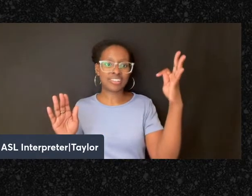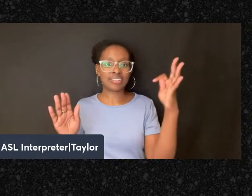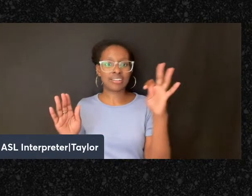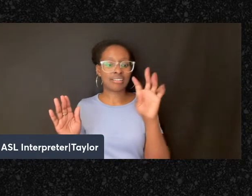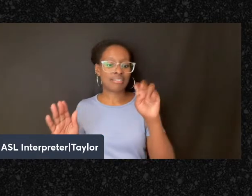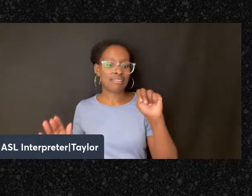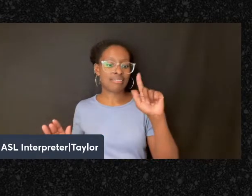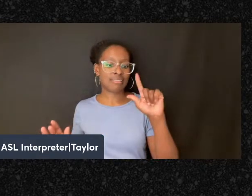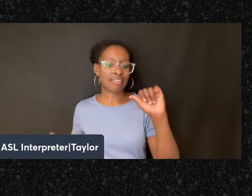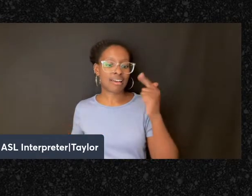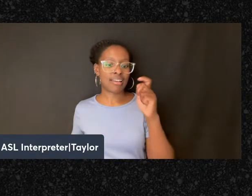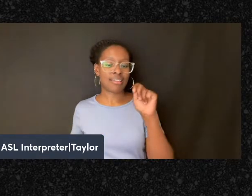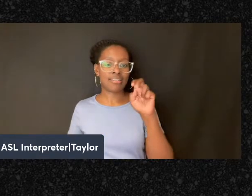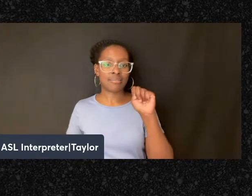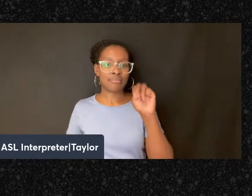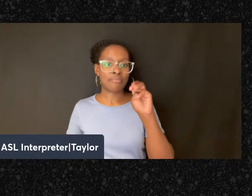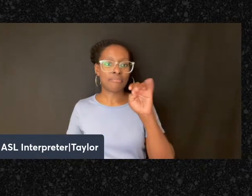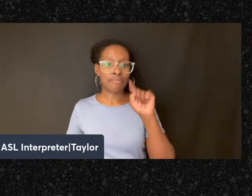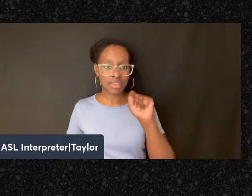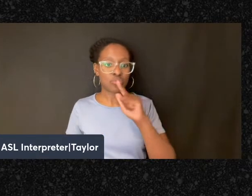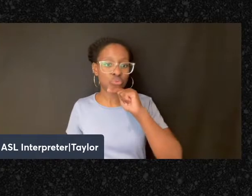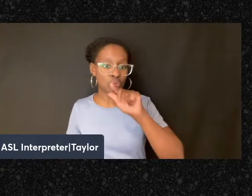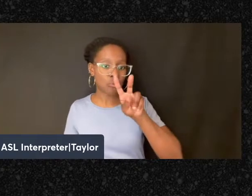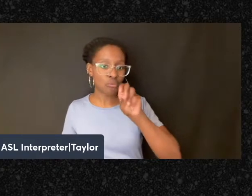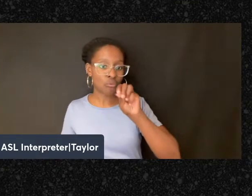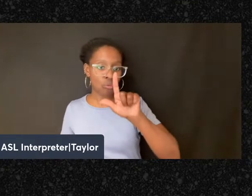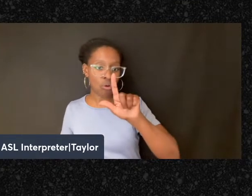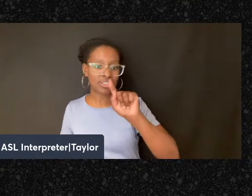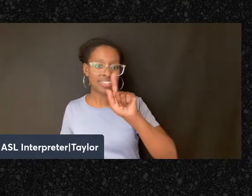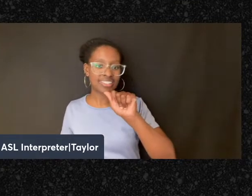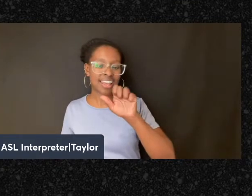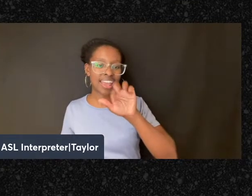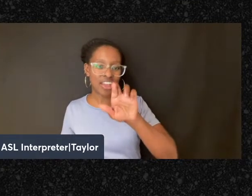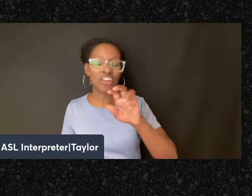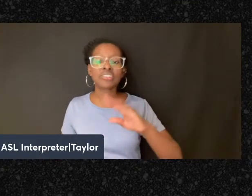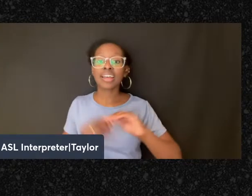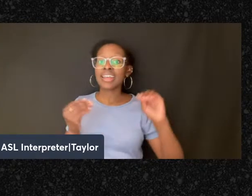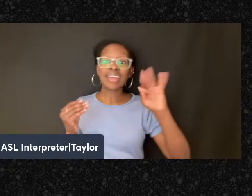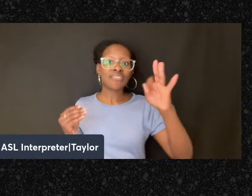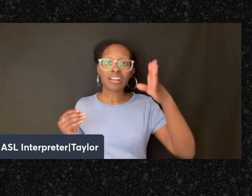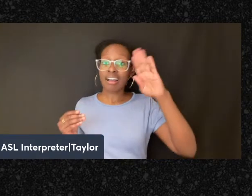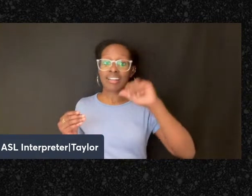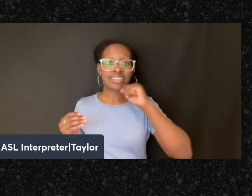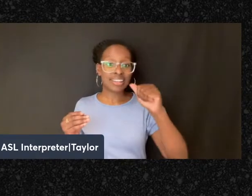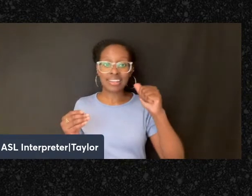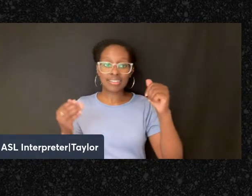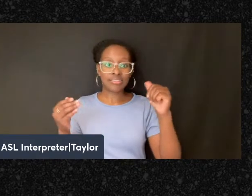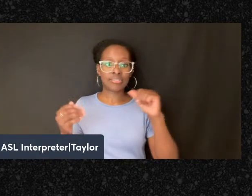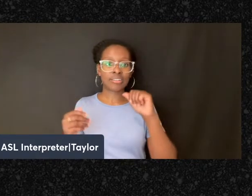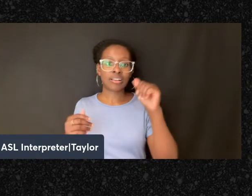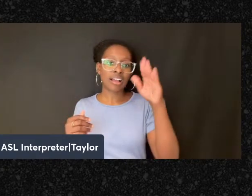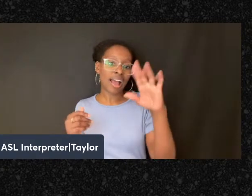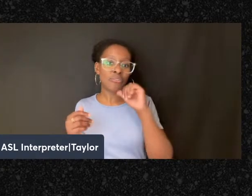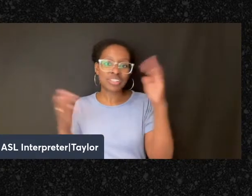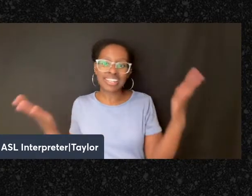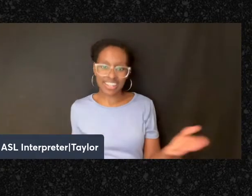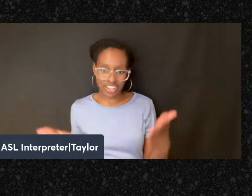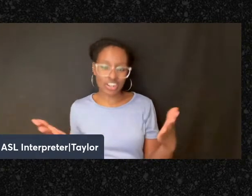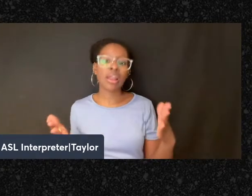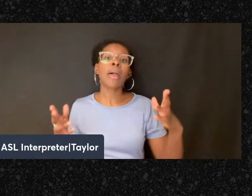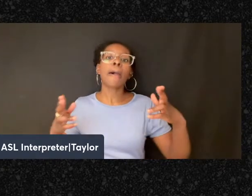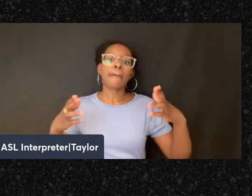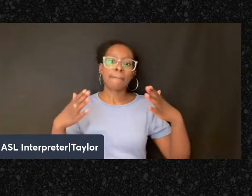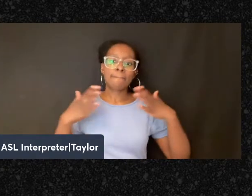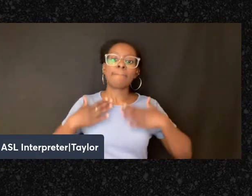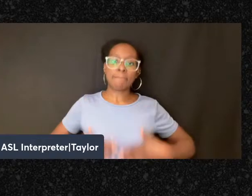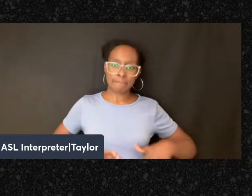Voltaire had written, if God did not exist, humanity would have had to invent him. And Bakunin